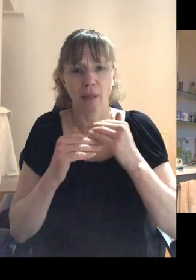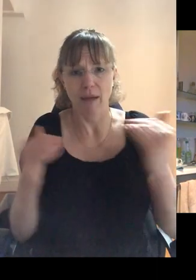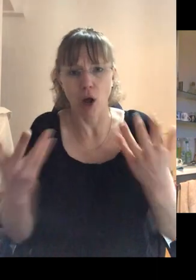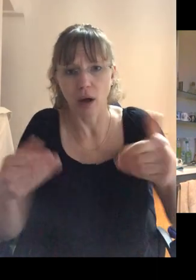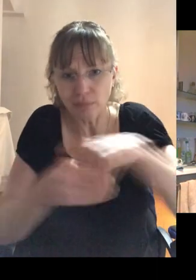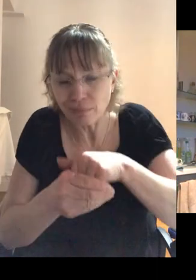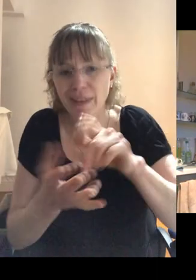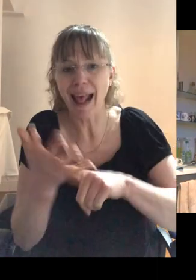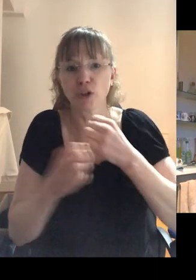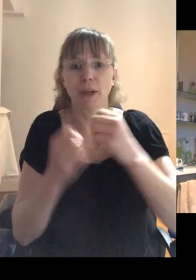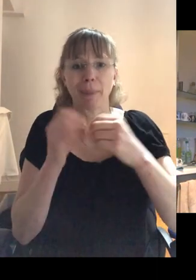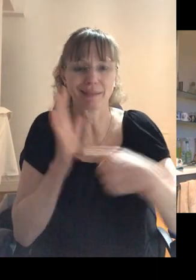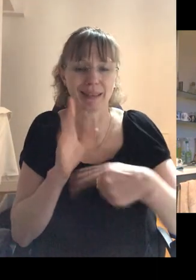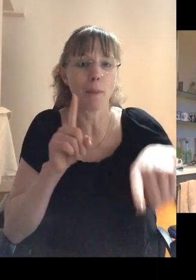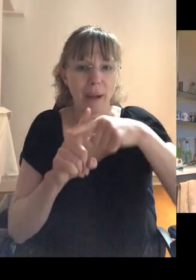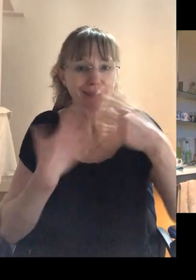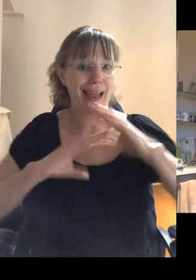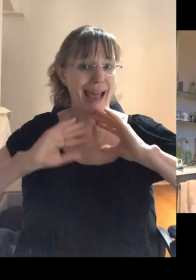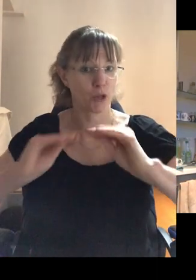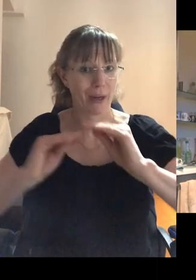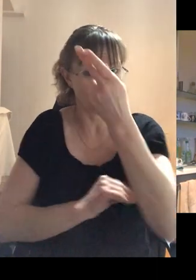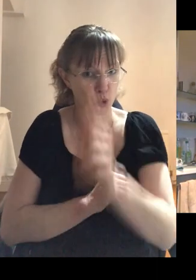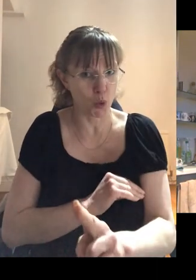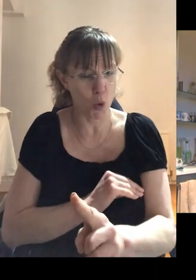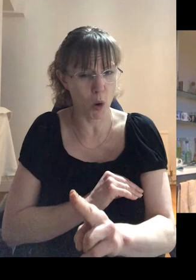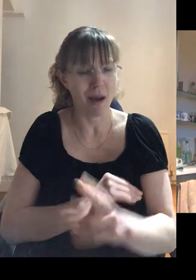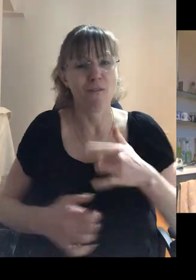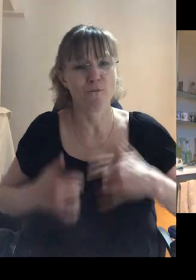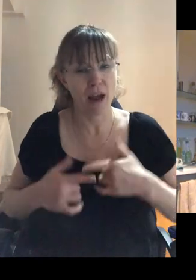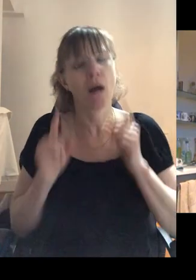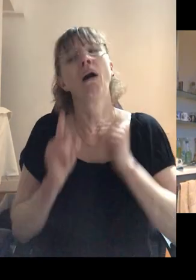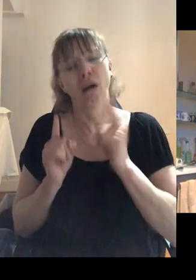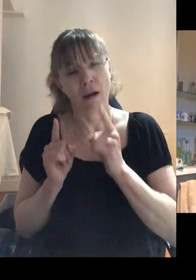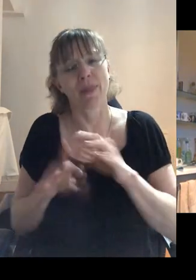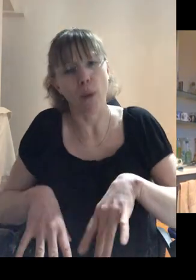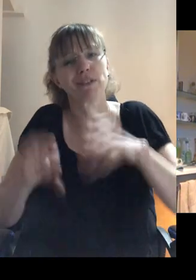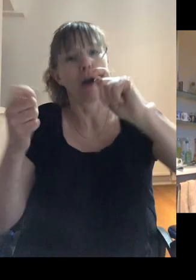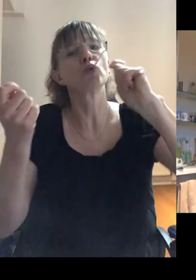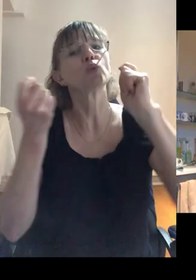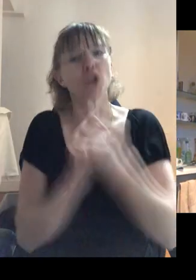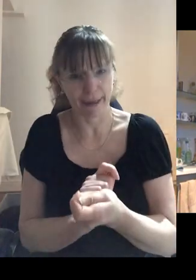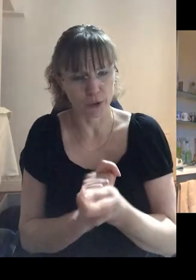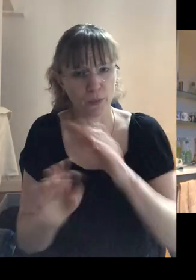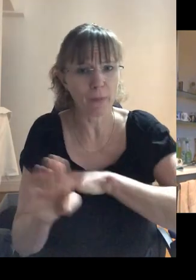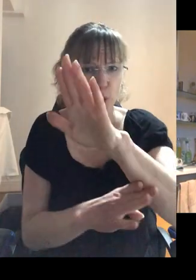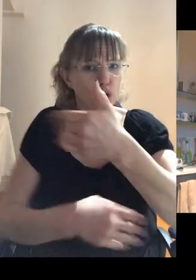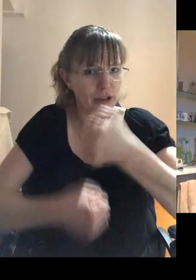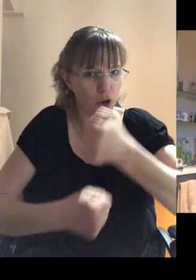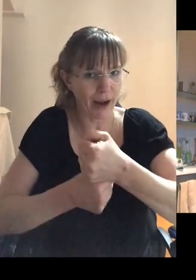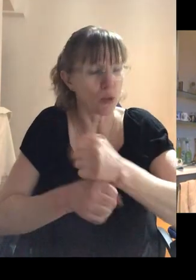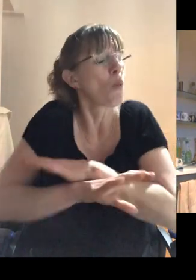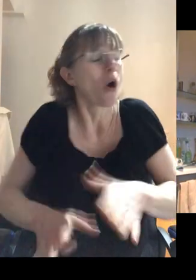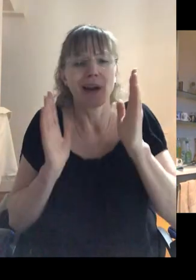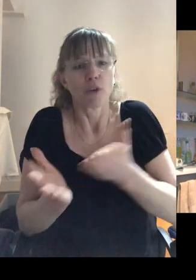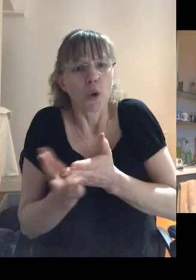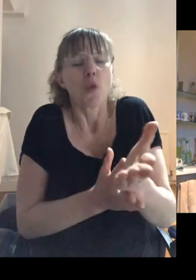LGBT plus education at schools would be one of the things that will start to shift this and that future generations won't